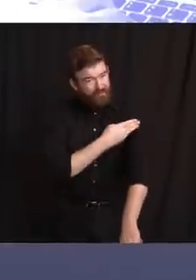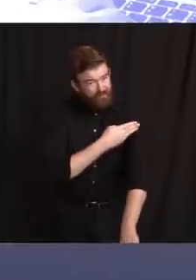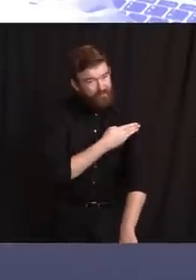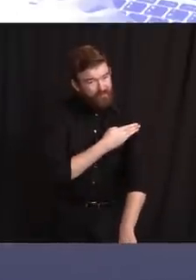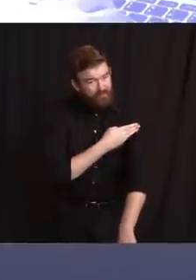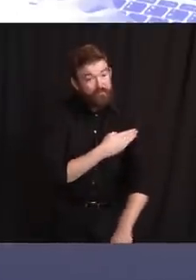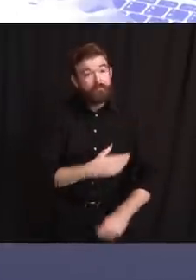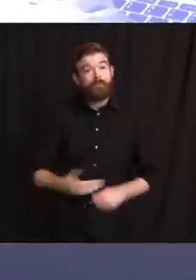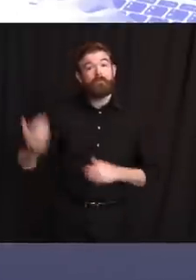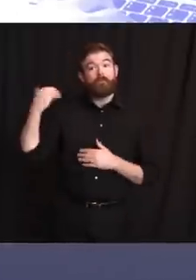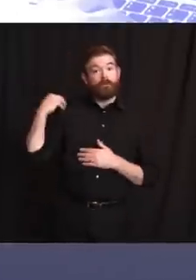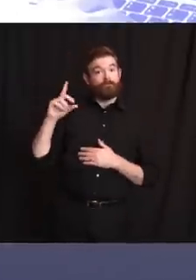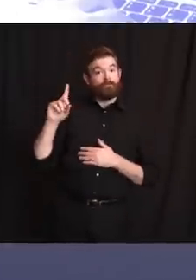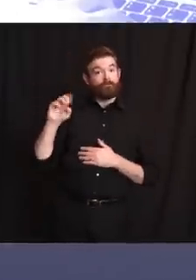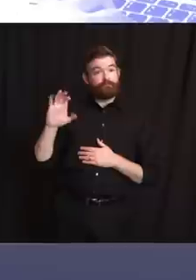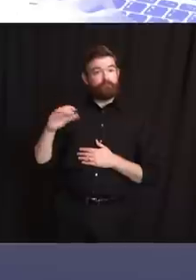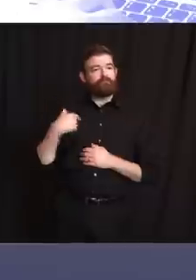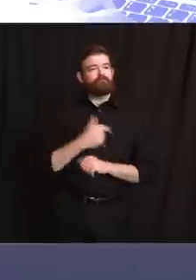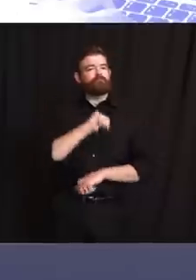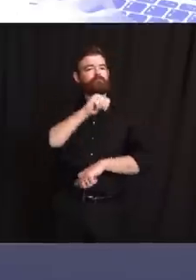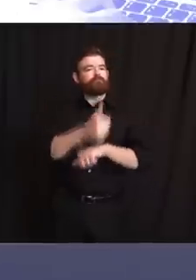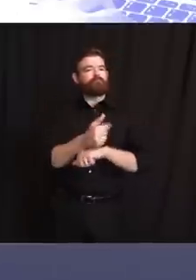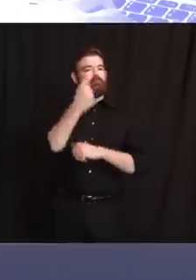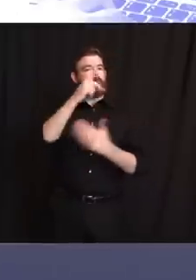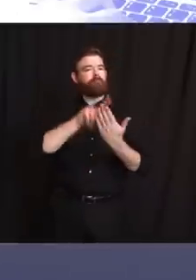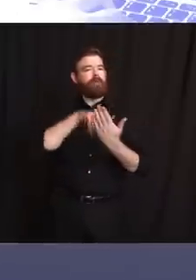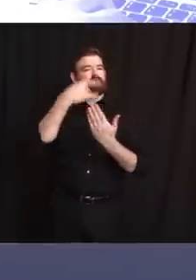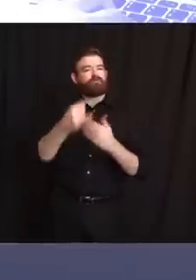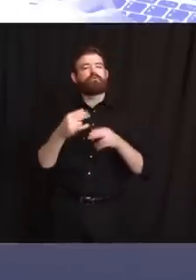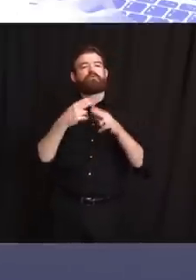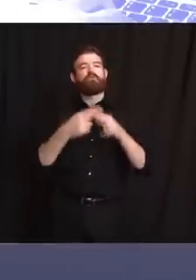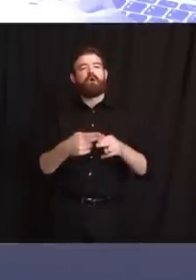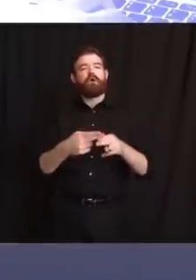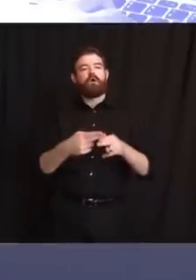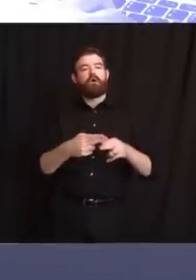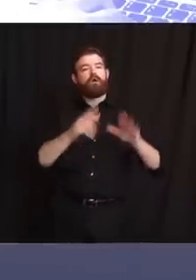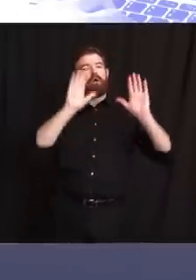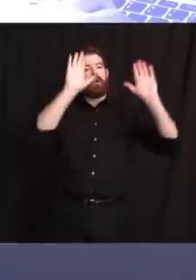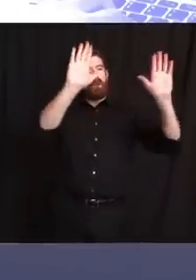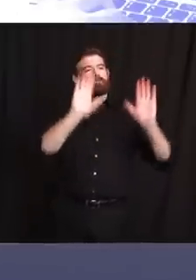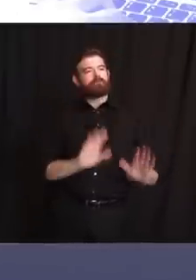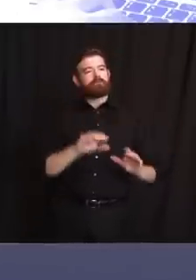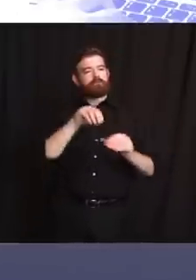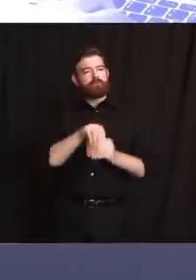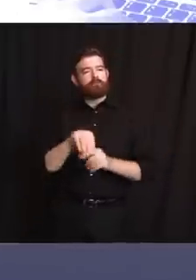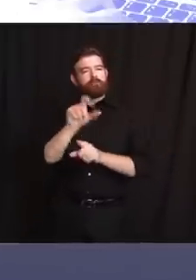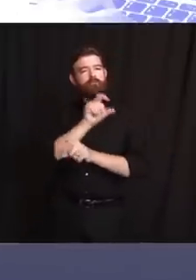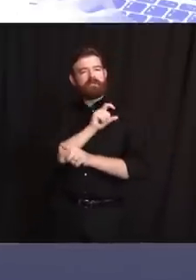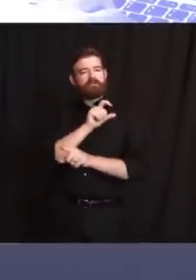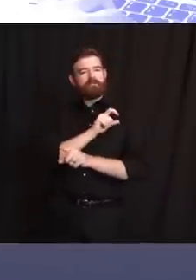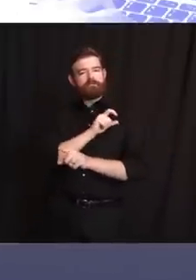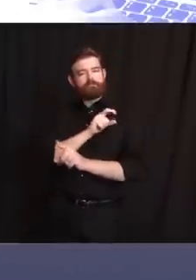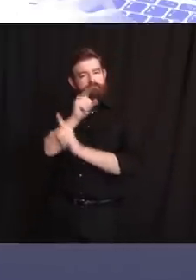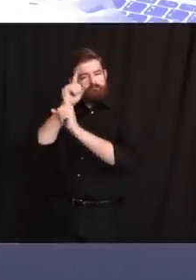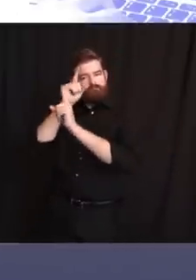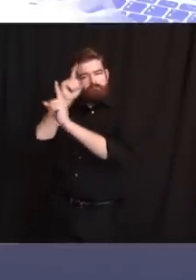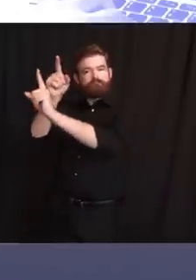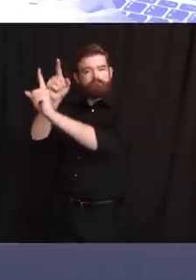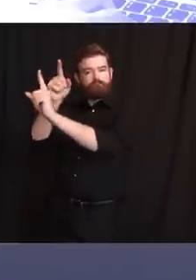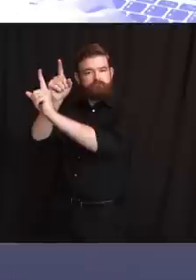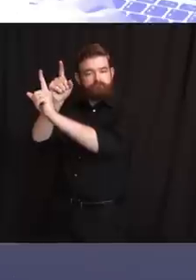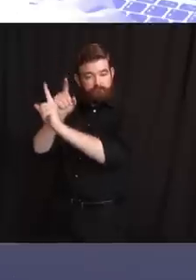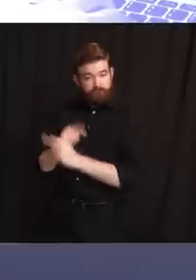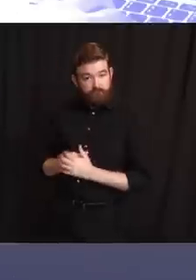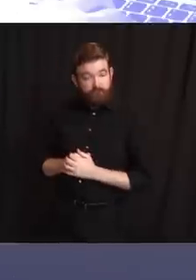project known as the Excellence in Policing Initiative. It's a sweeping set of policing reforms designed to promote